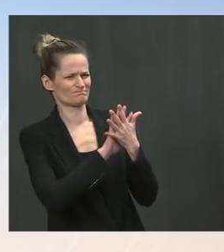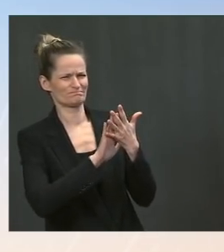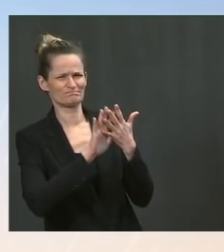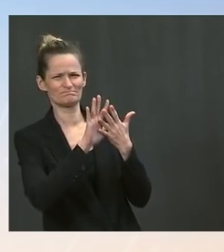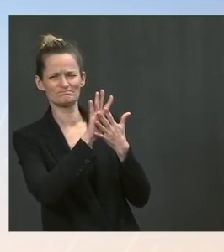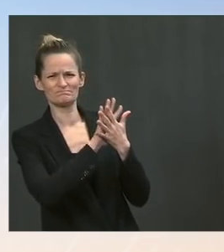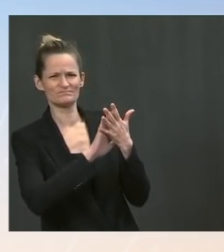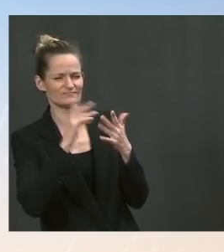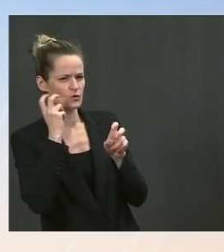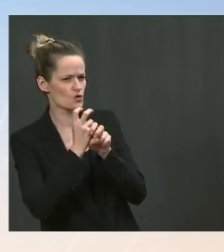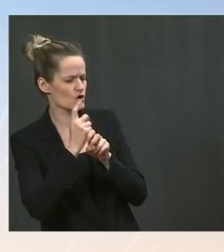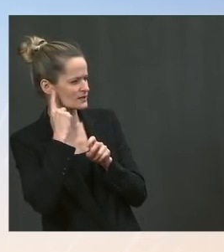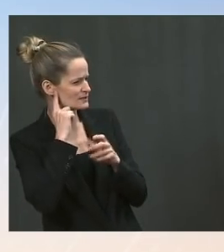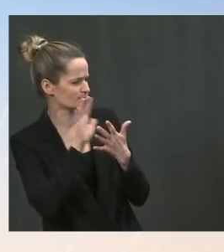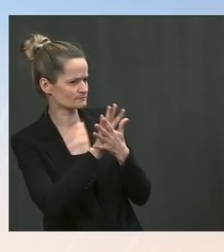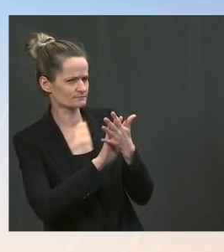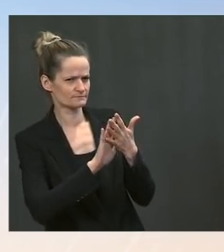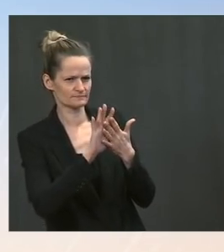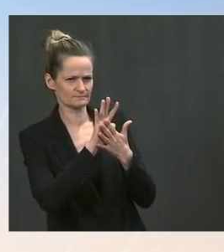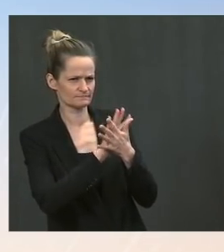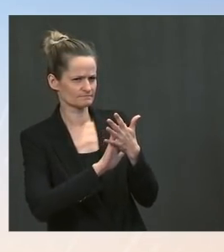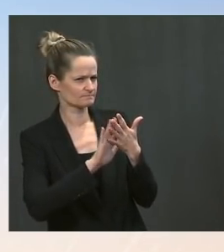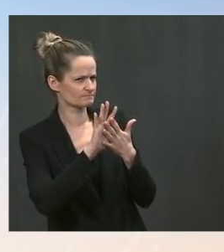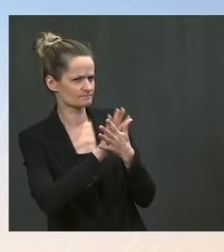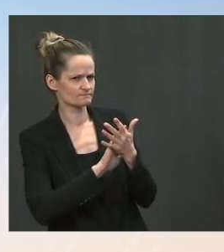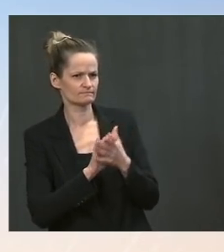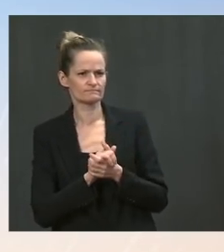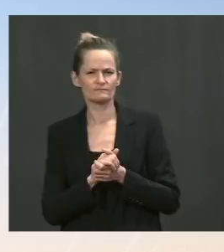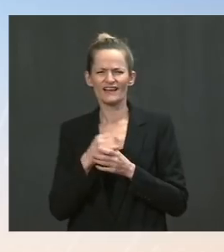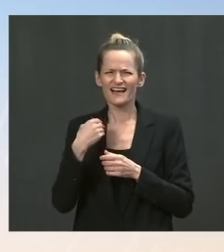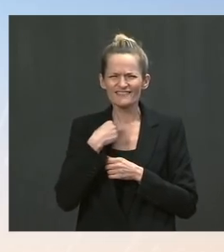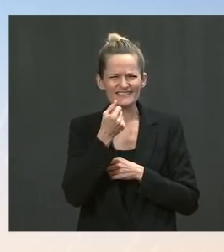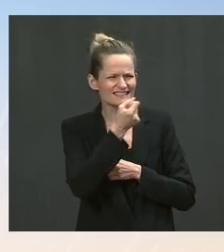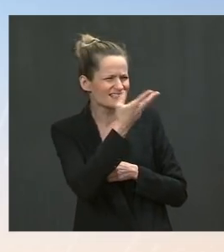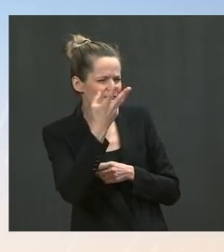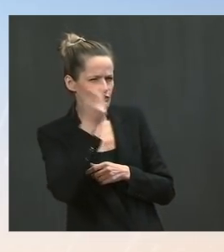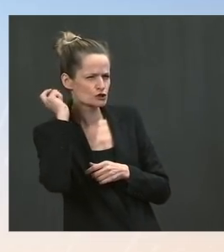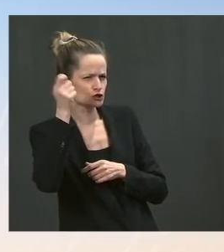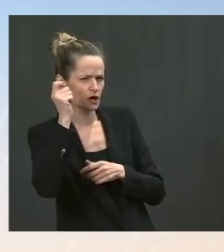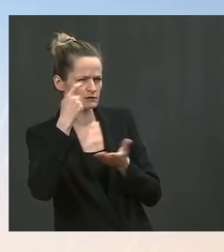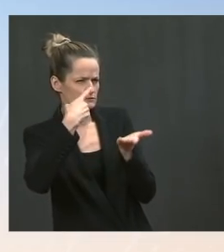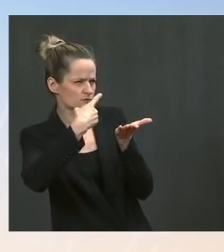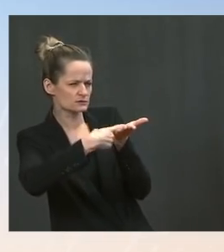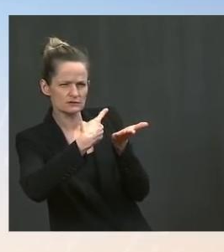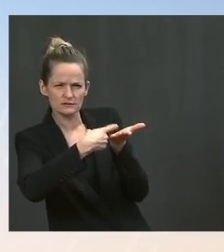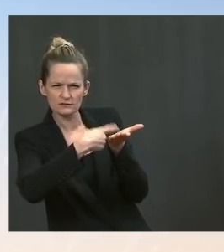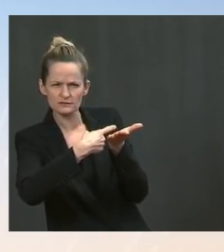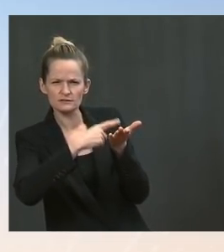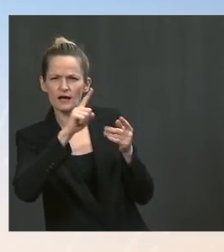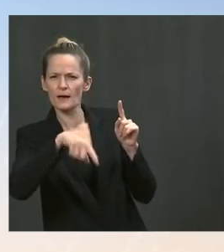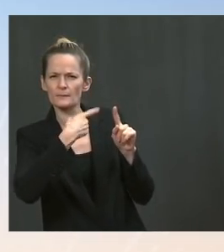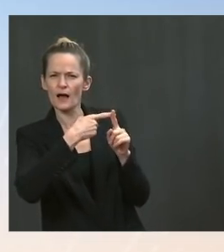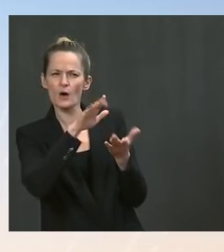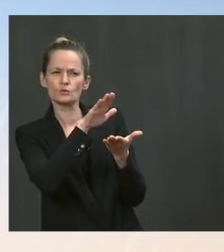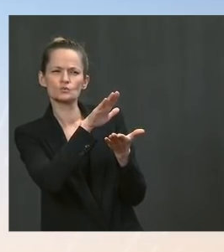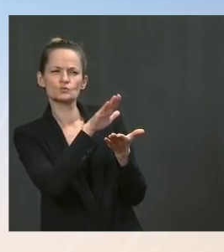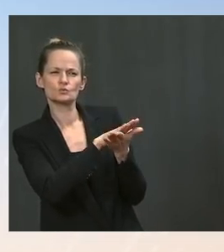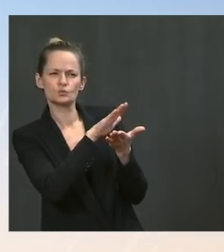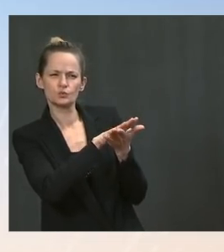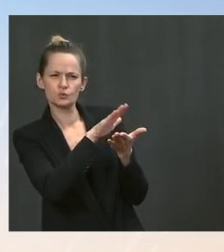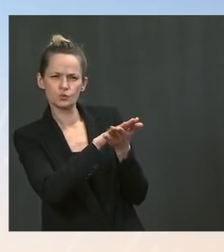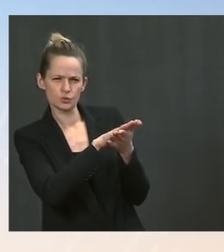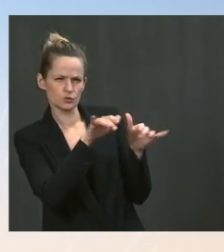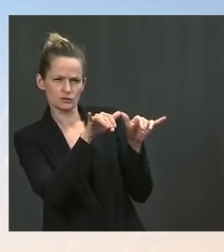schools and enforcing mask mandates. I was wondering if the White House had any reaction to that. And then, similarly, in Florida, where the legislature